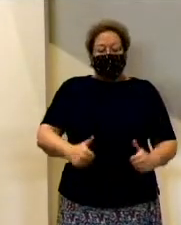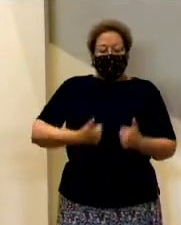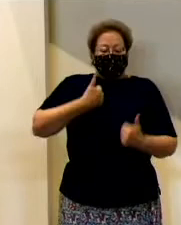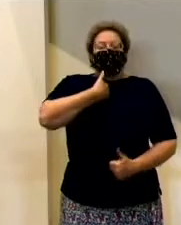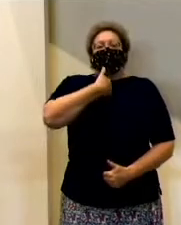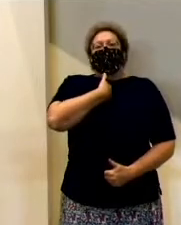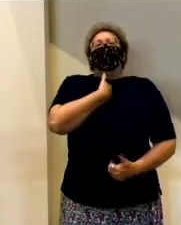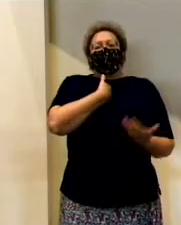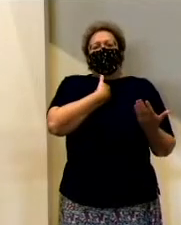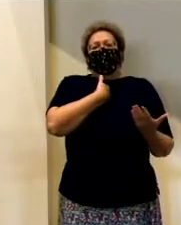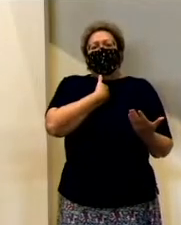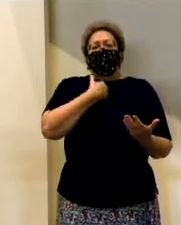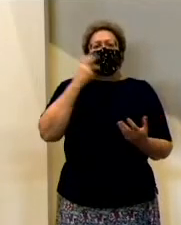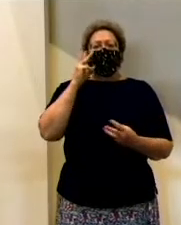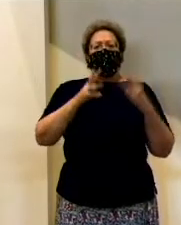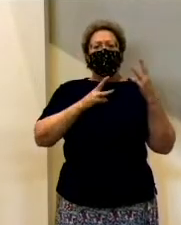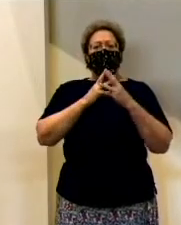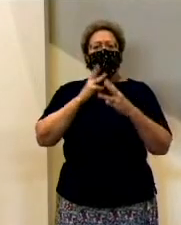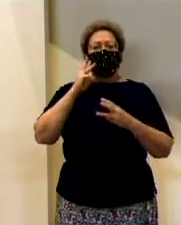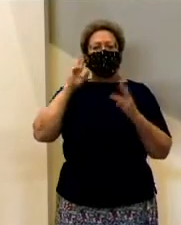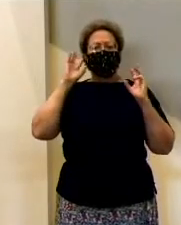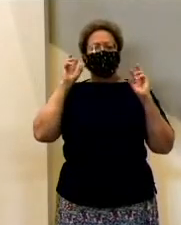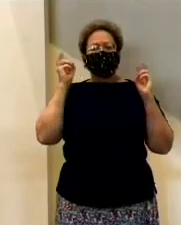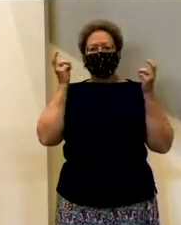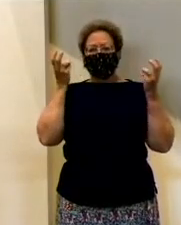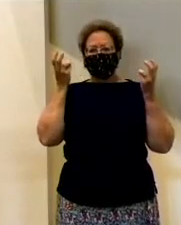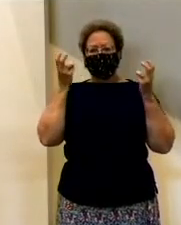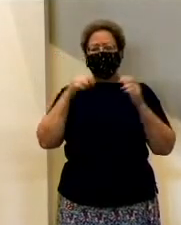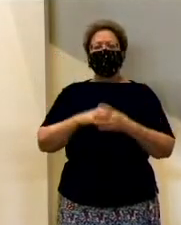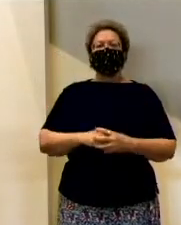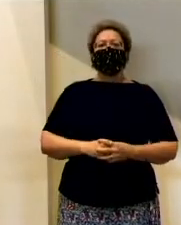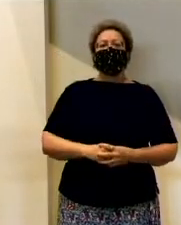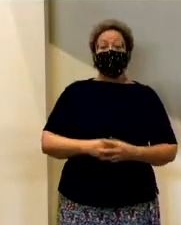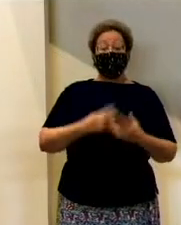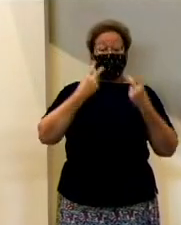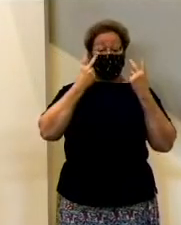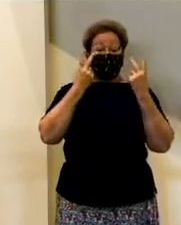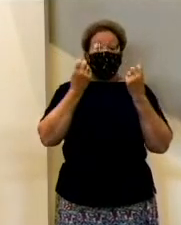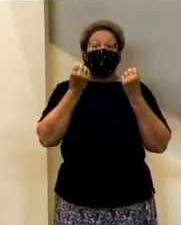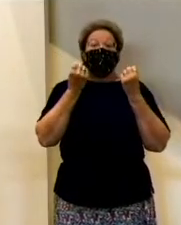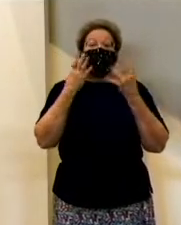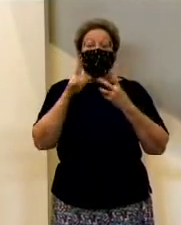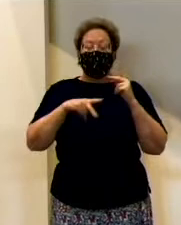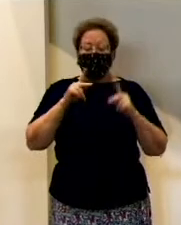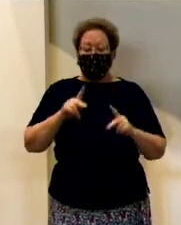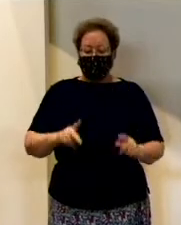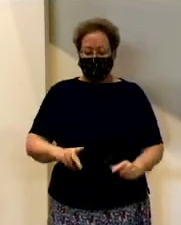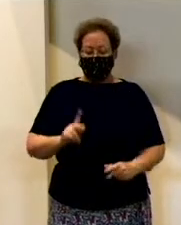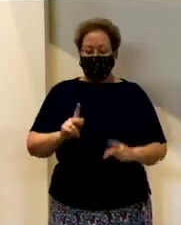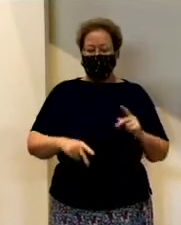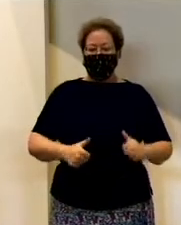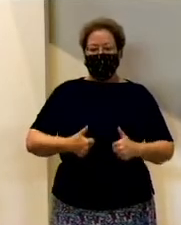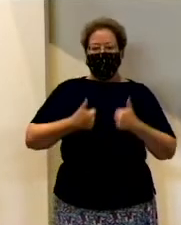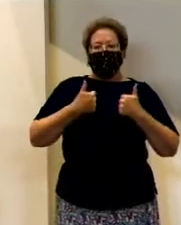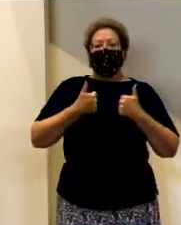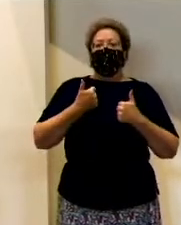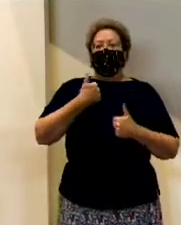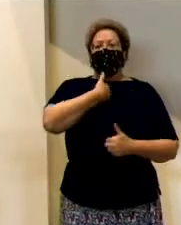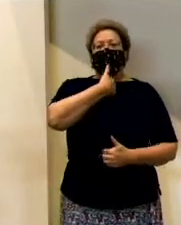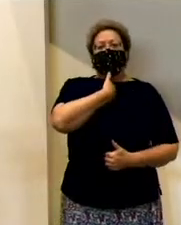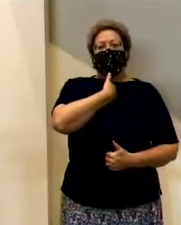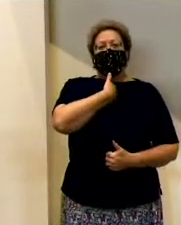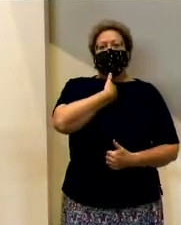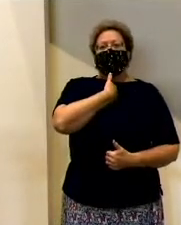life is all there is. It seems like over the last few months, we've seen a lot of that, haven't we? People living as if this life is all there is